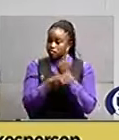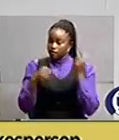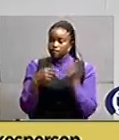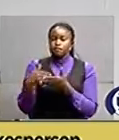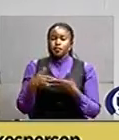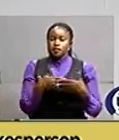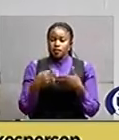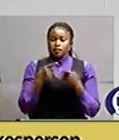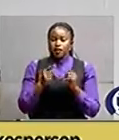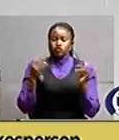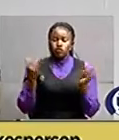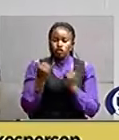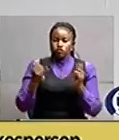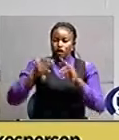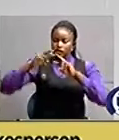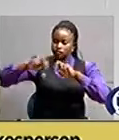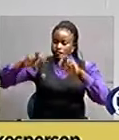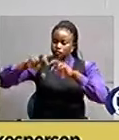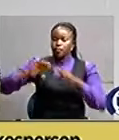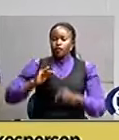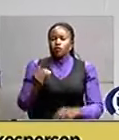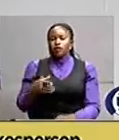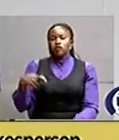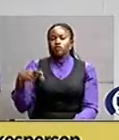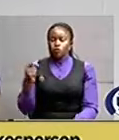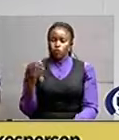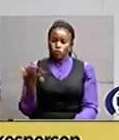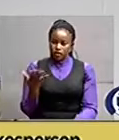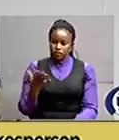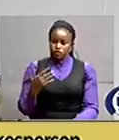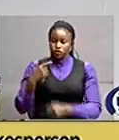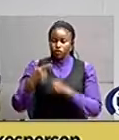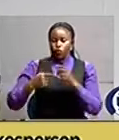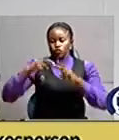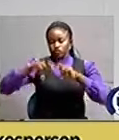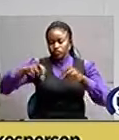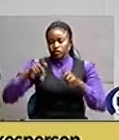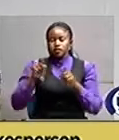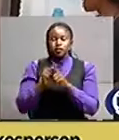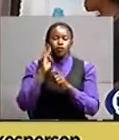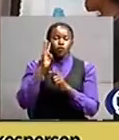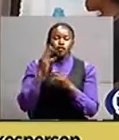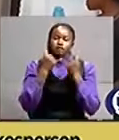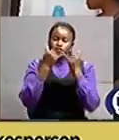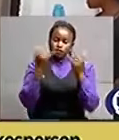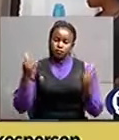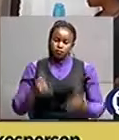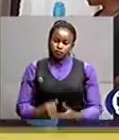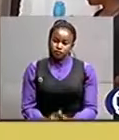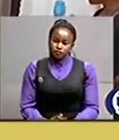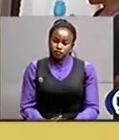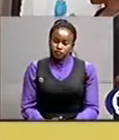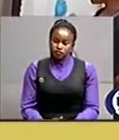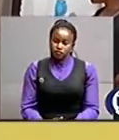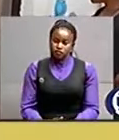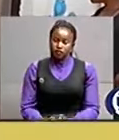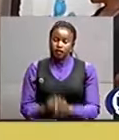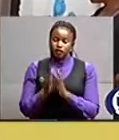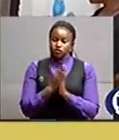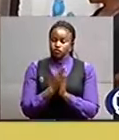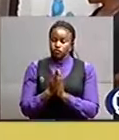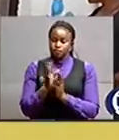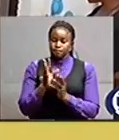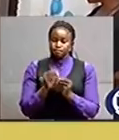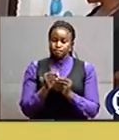to locate this lady where she is and we shall tell you when we succeed doc as kimono ubc tv